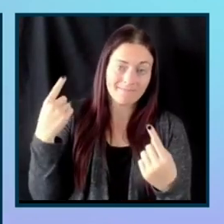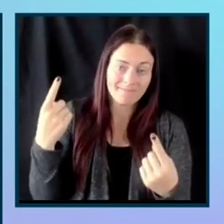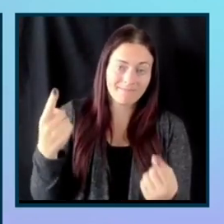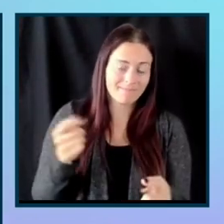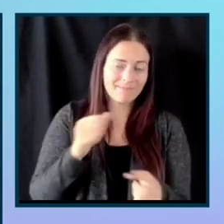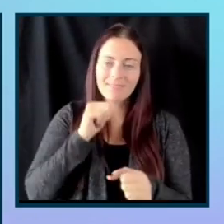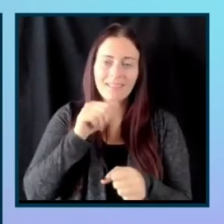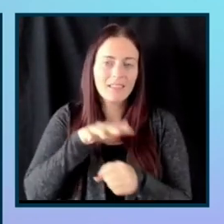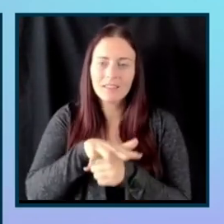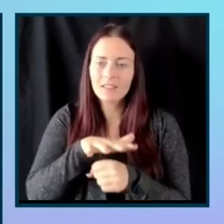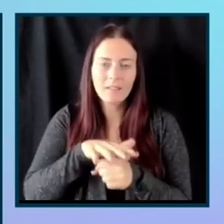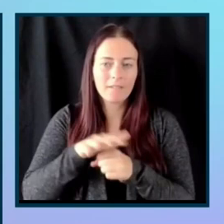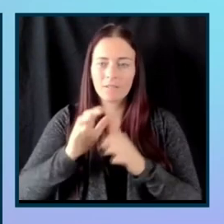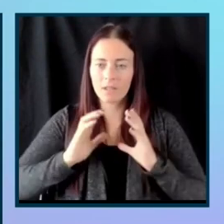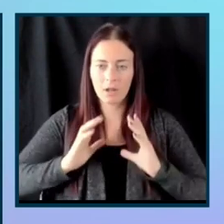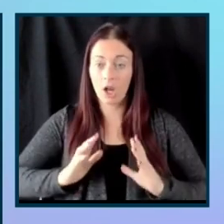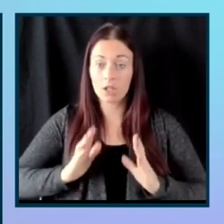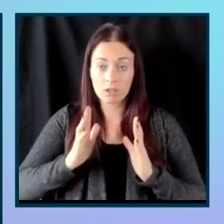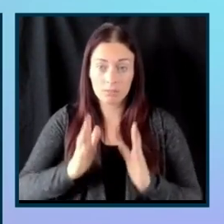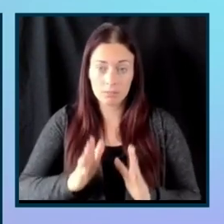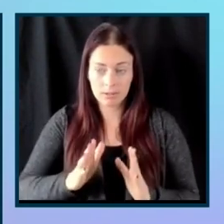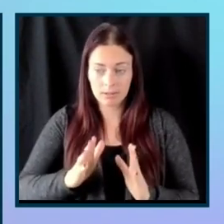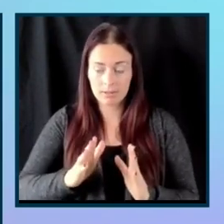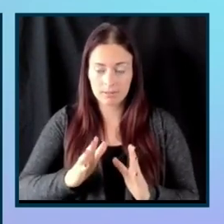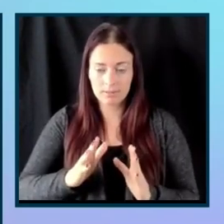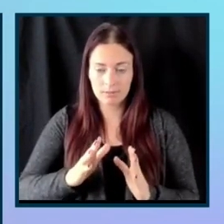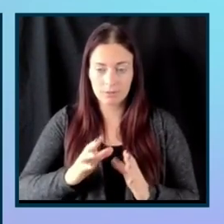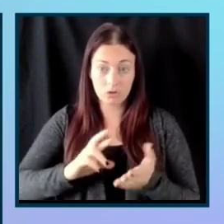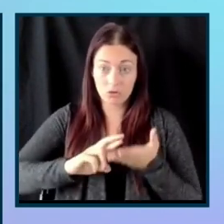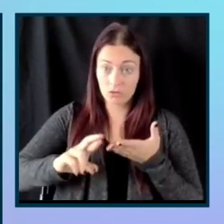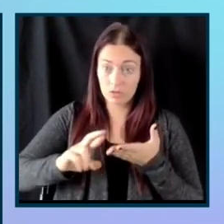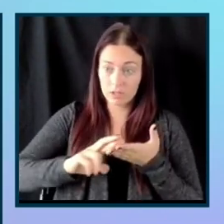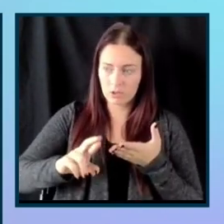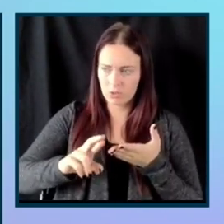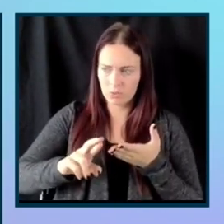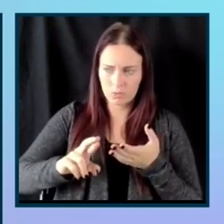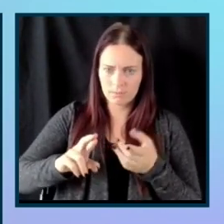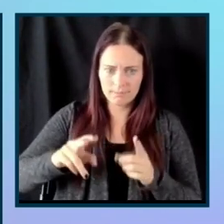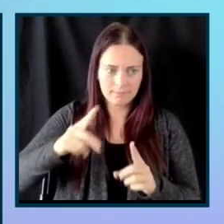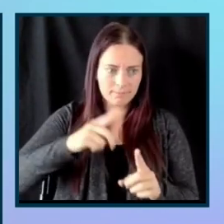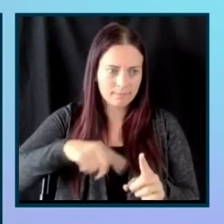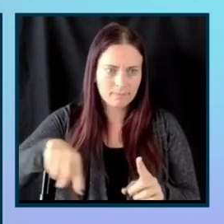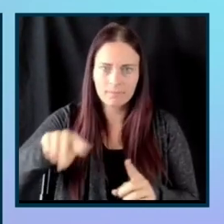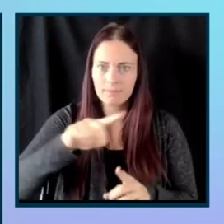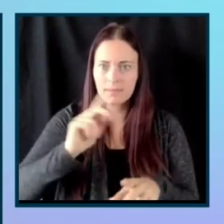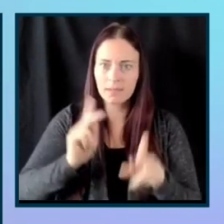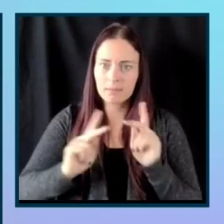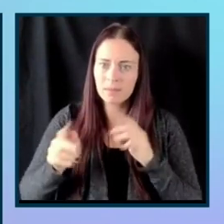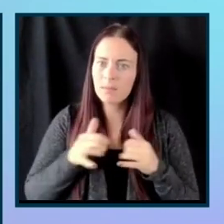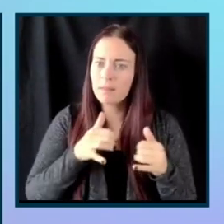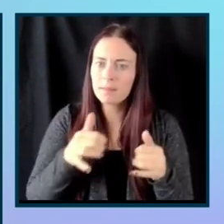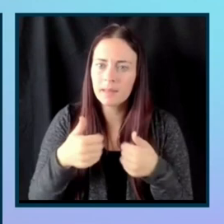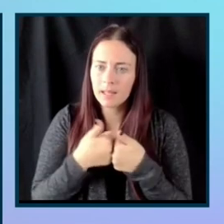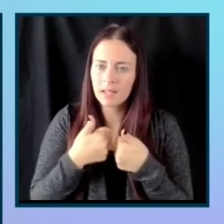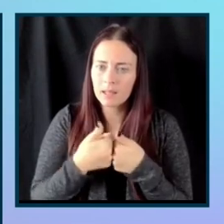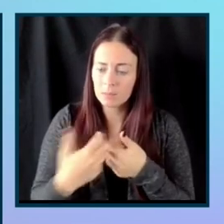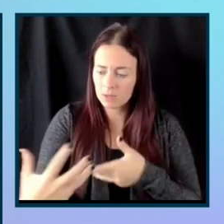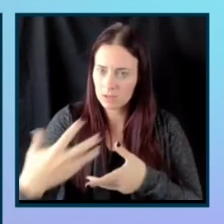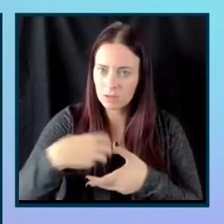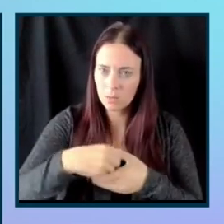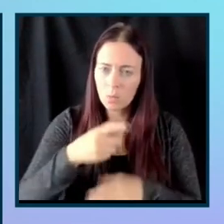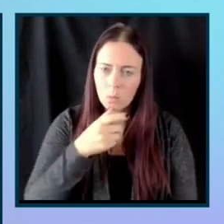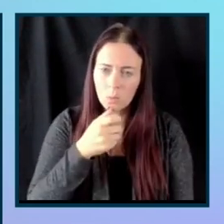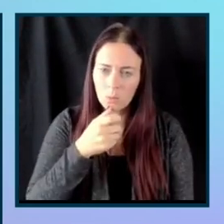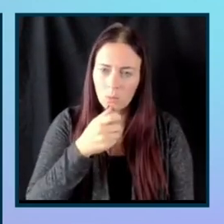research in who's playing these games. And there hasn't been a lot of research